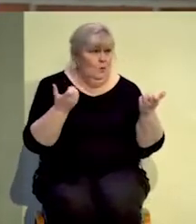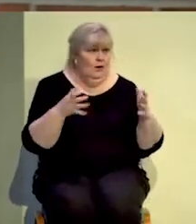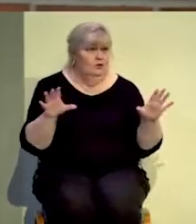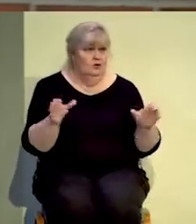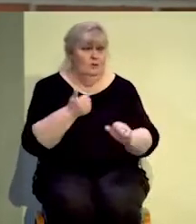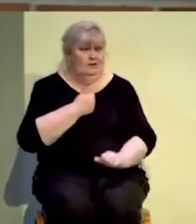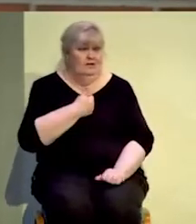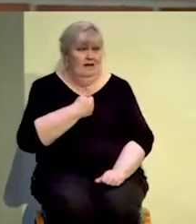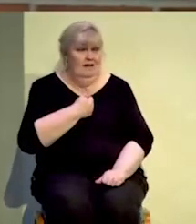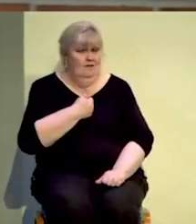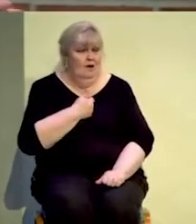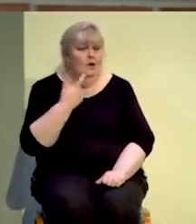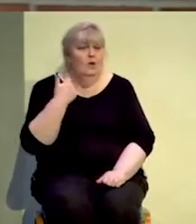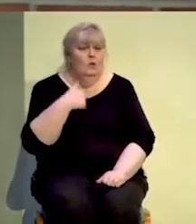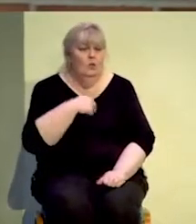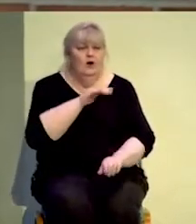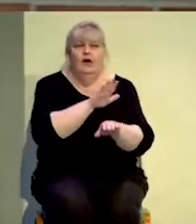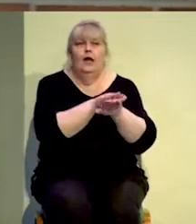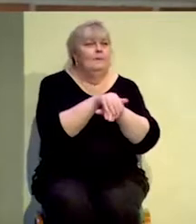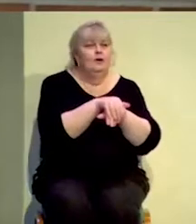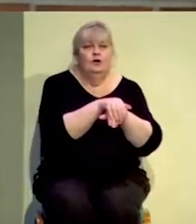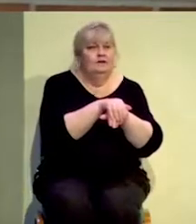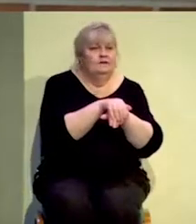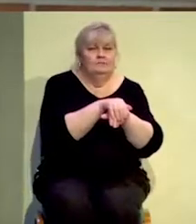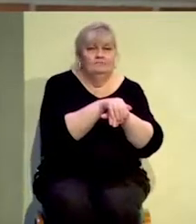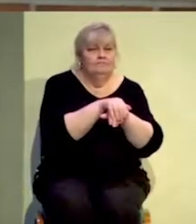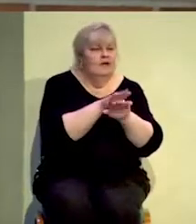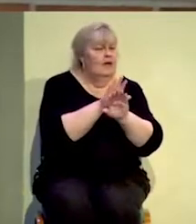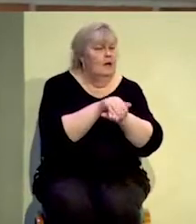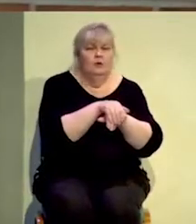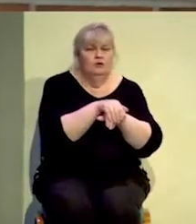to do ourselves. We are hypocrites when we do that.